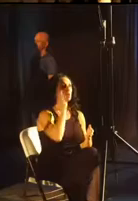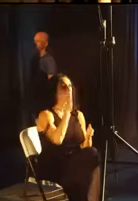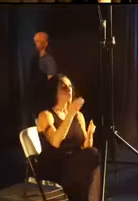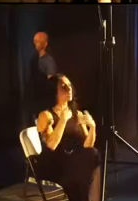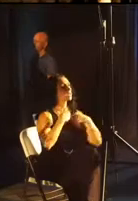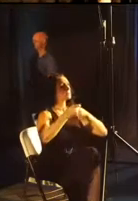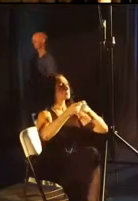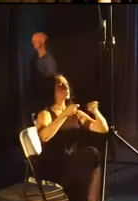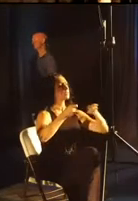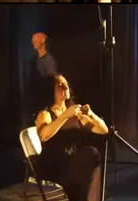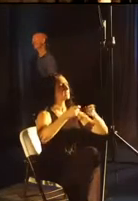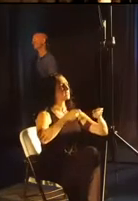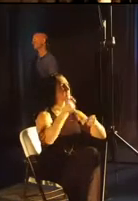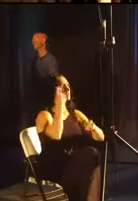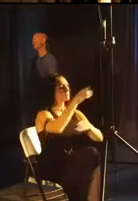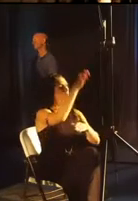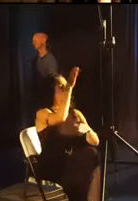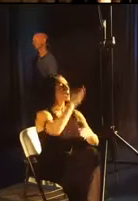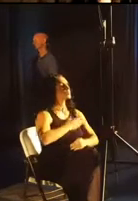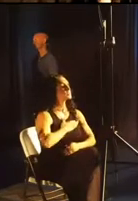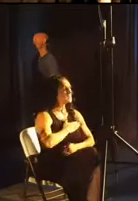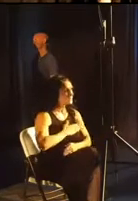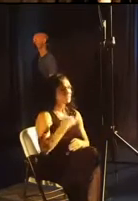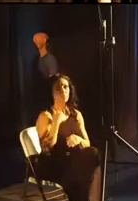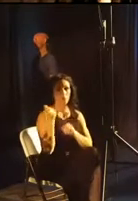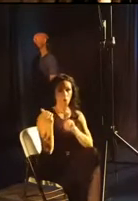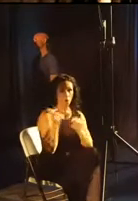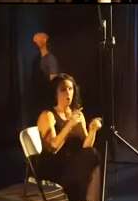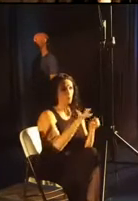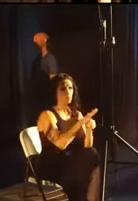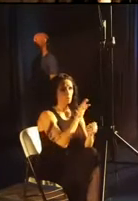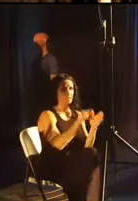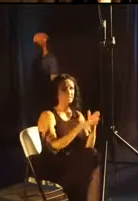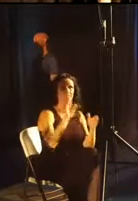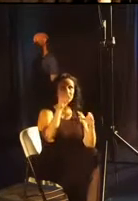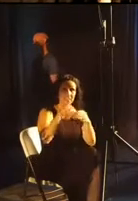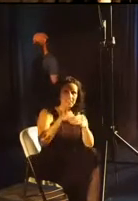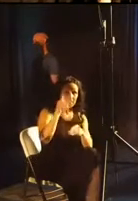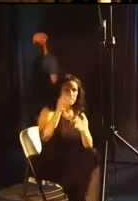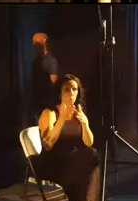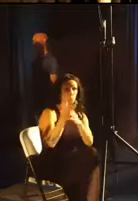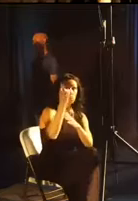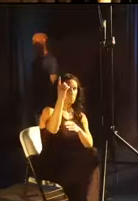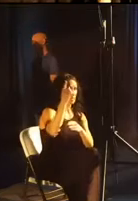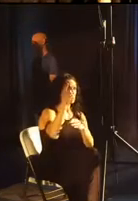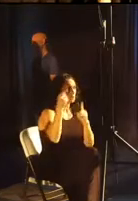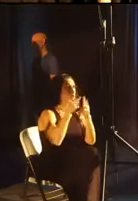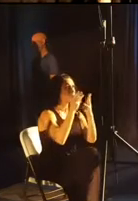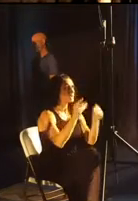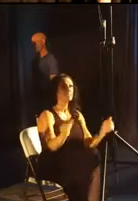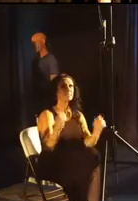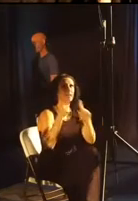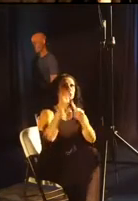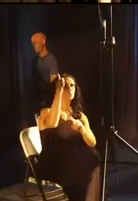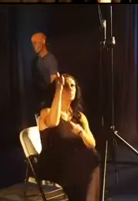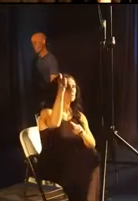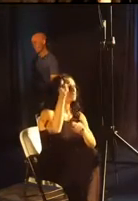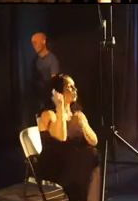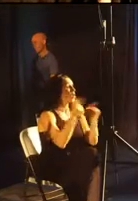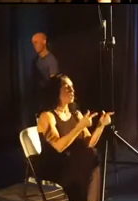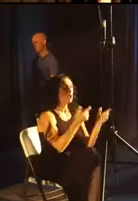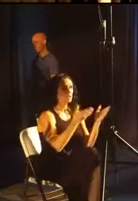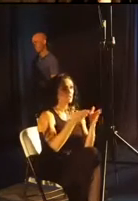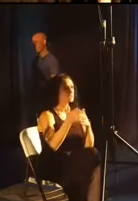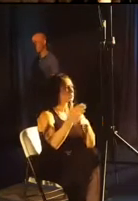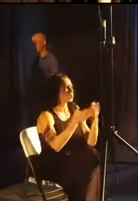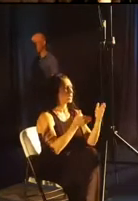supremacy. For God was pleased to have all his fullness dwell in him and through him to reconcile to himself all things,